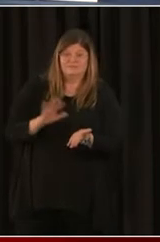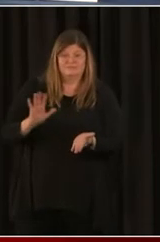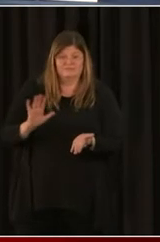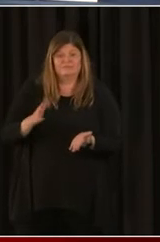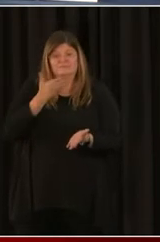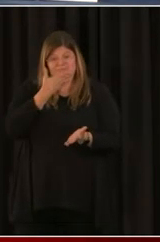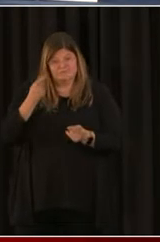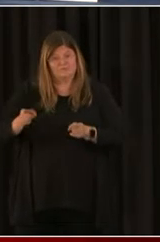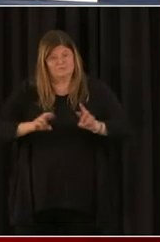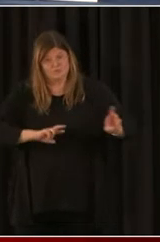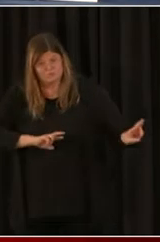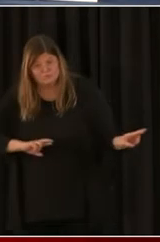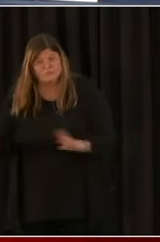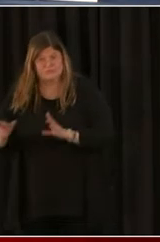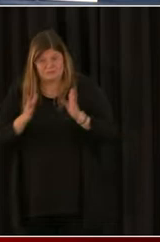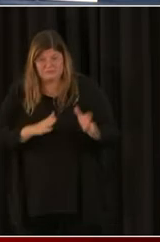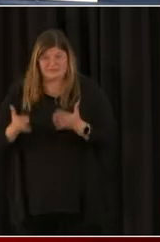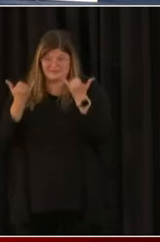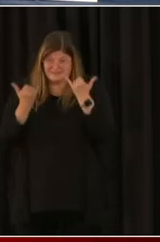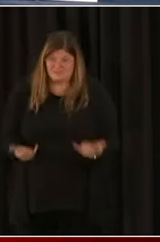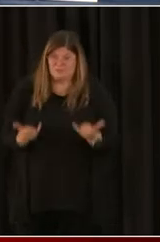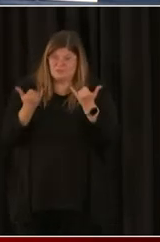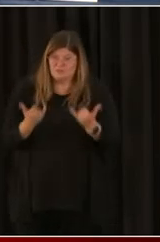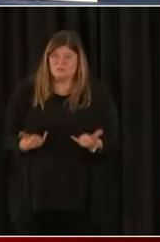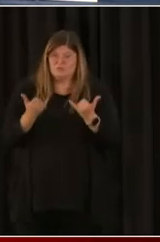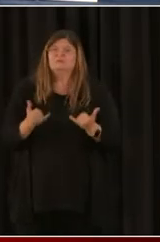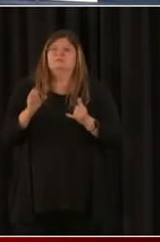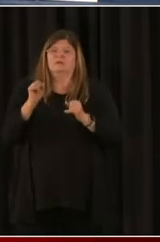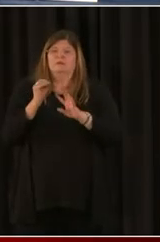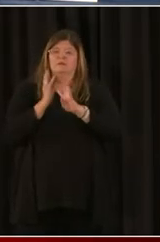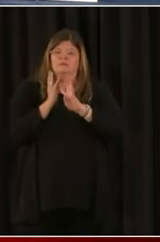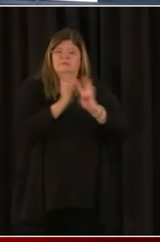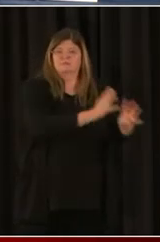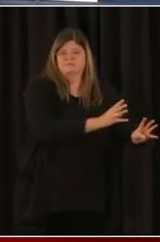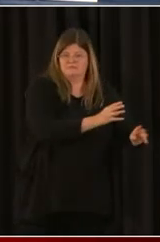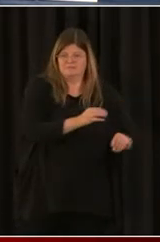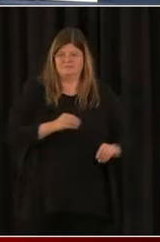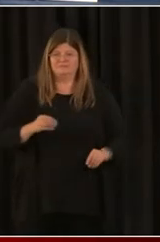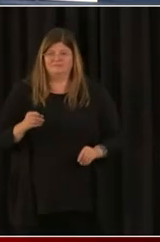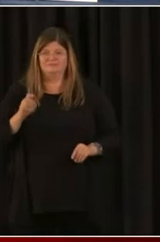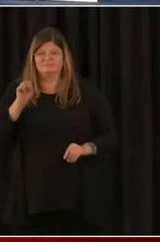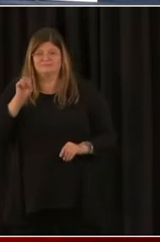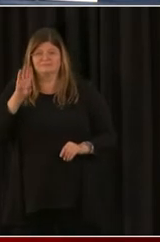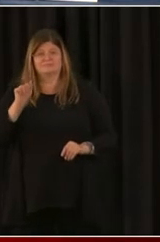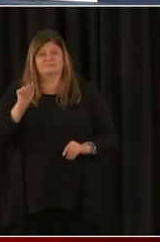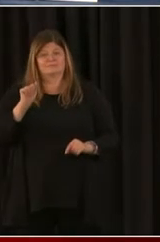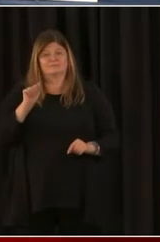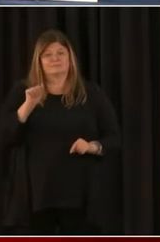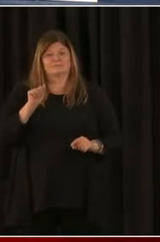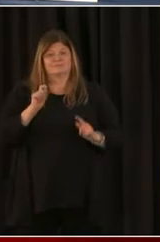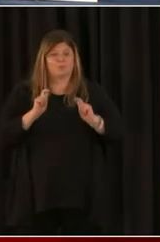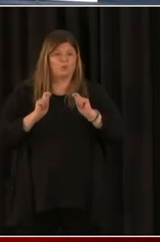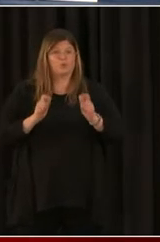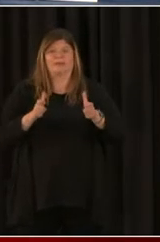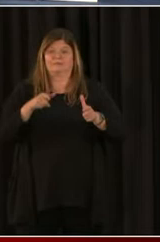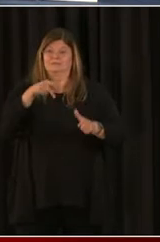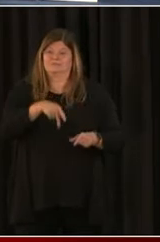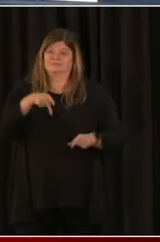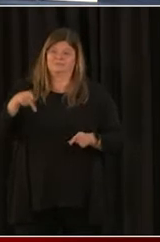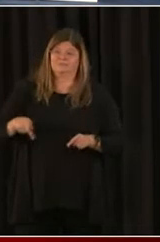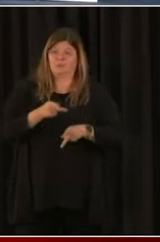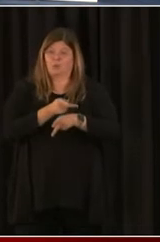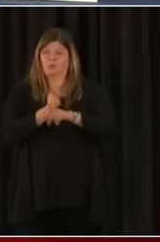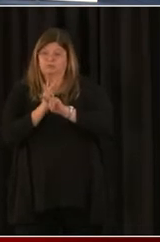critical. You know, our SBA colleague was talking about how quickly these PPP loans or grants will